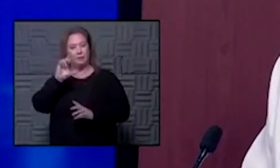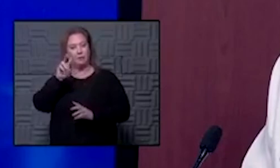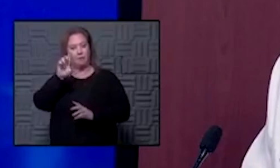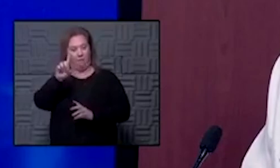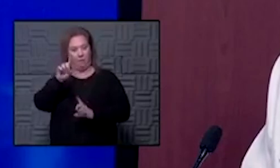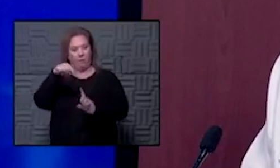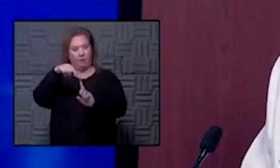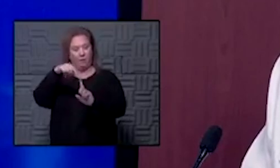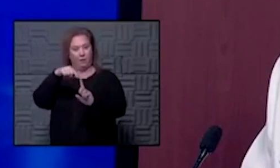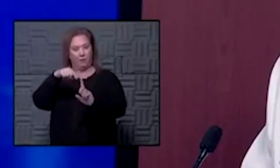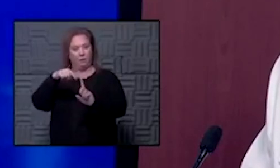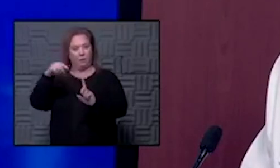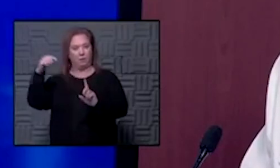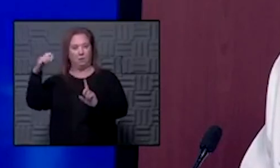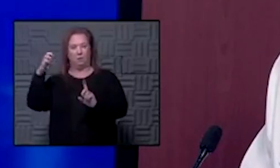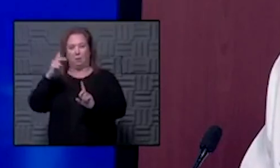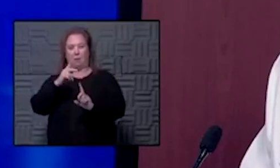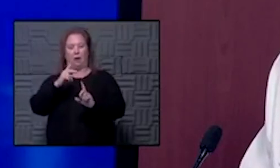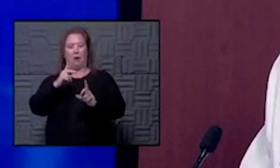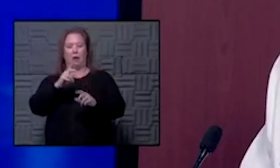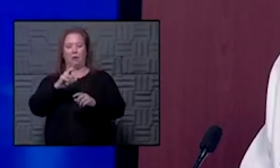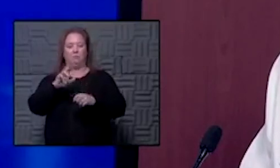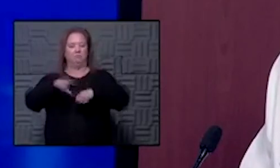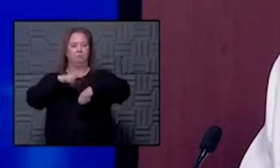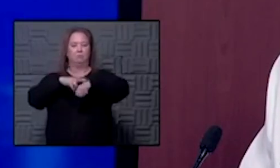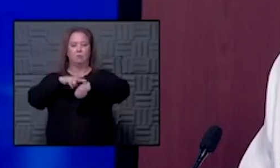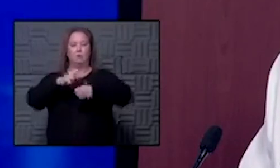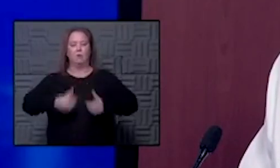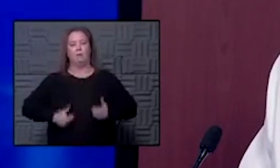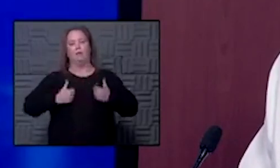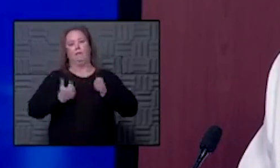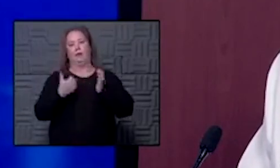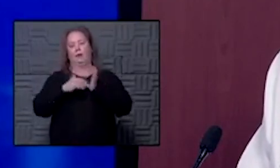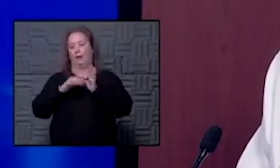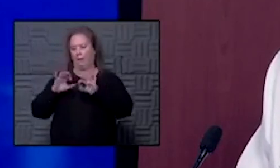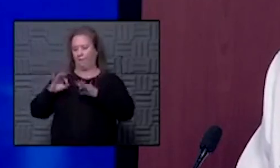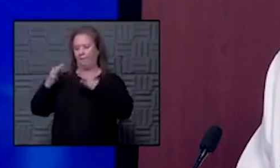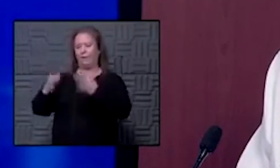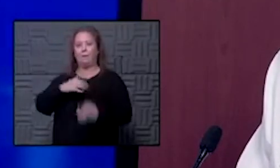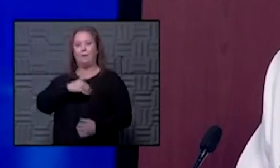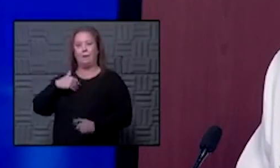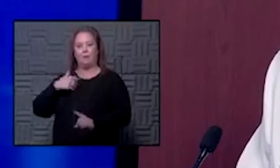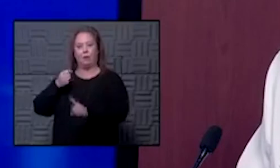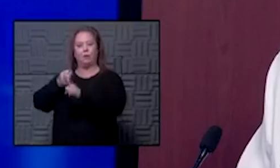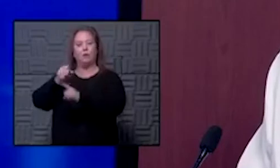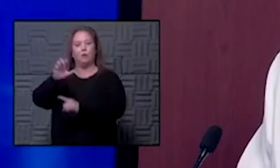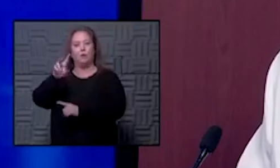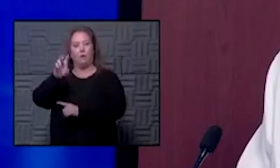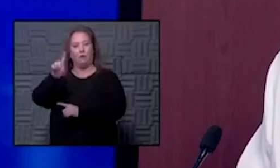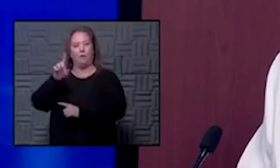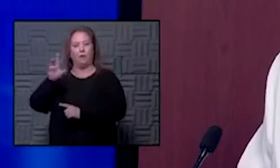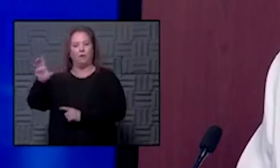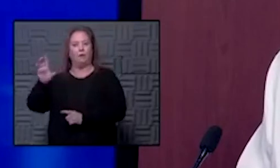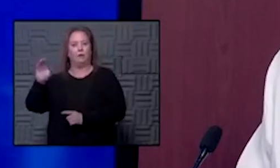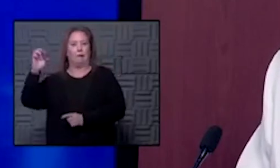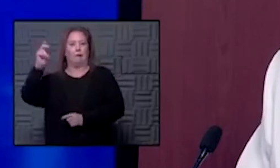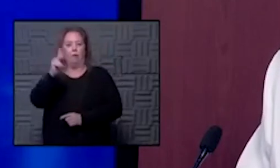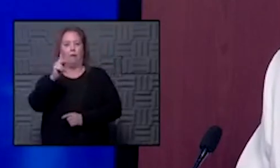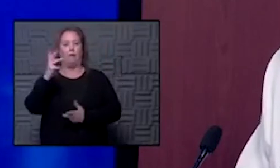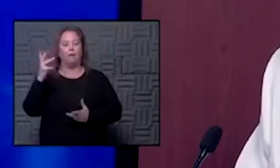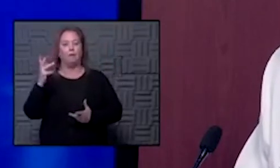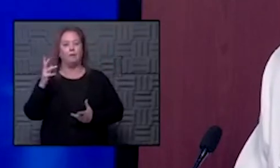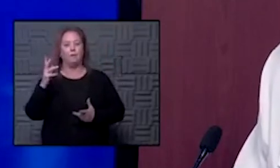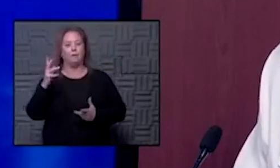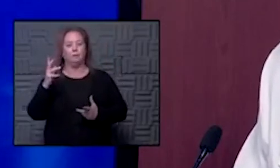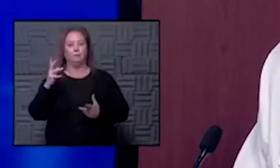and are just back out business as usual i have some family members that have had it and they just kind of you know go back out and